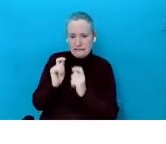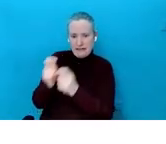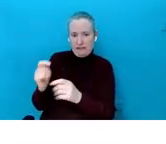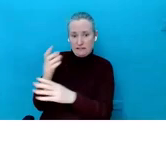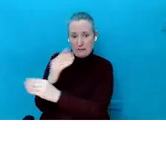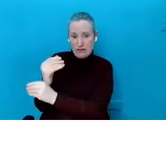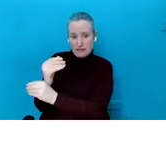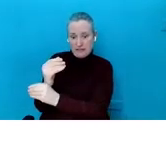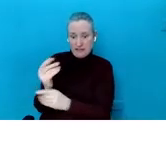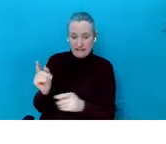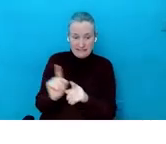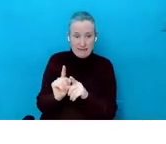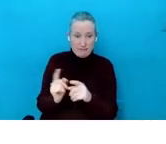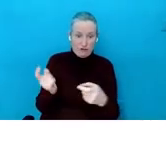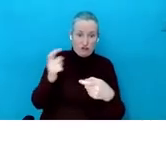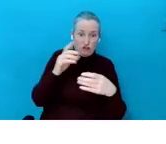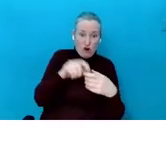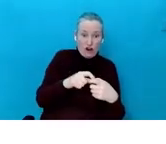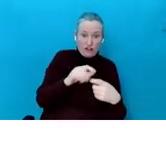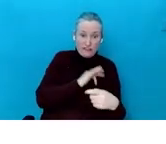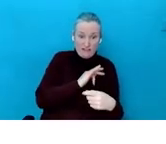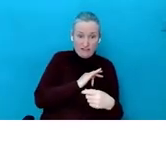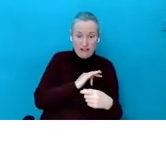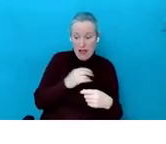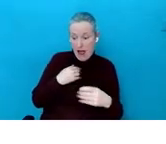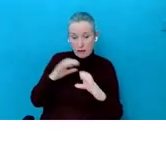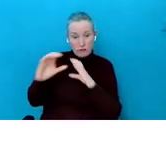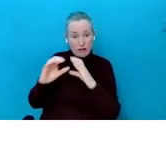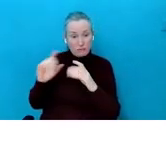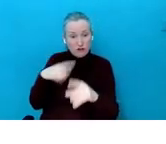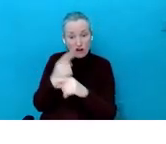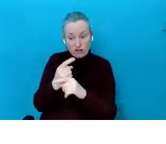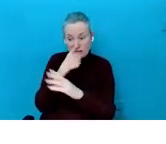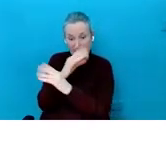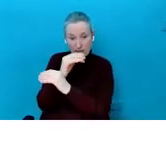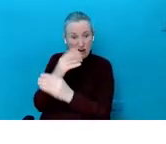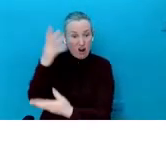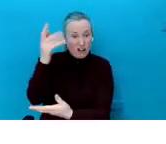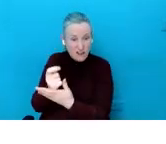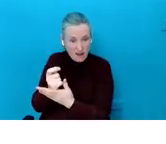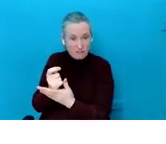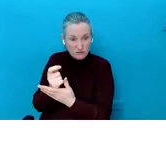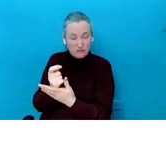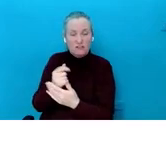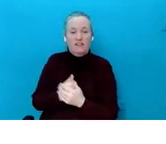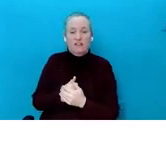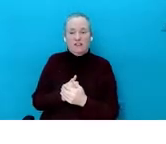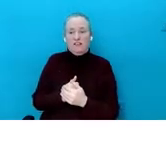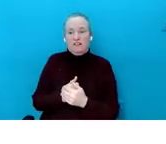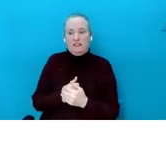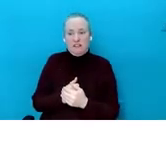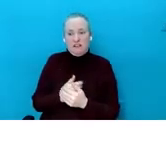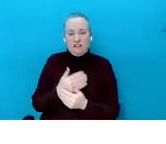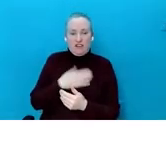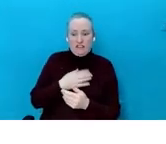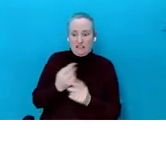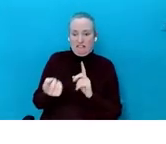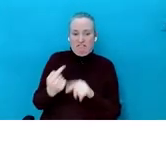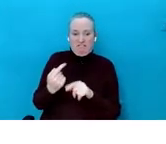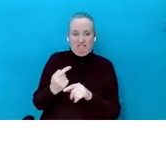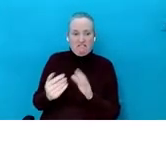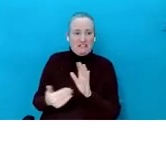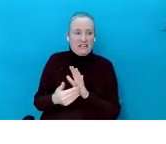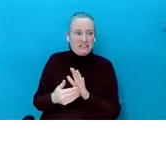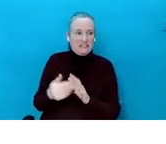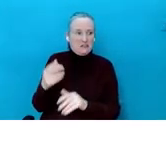I communicate with my daughter on Snapchat all the time. I only get yes, no, IDK,